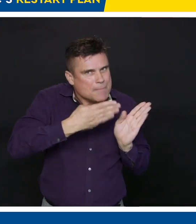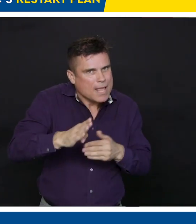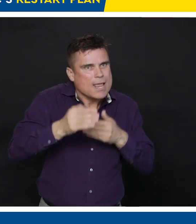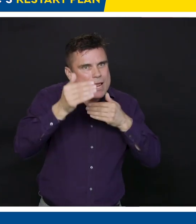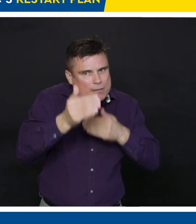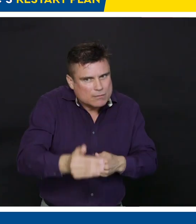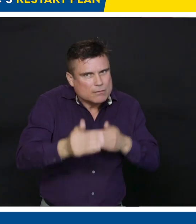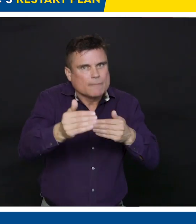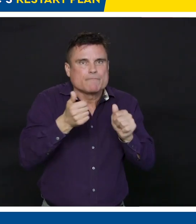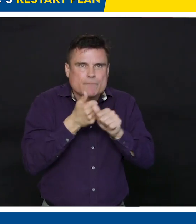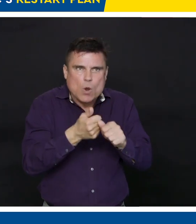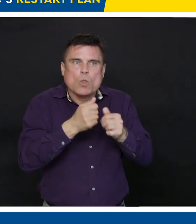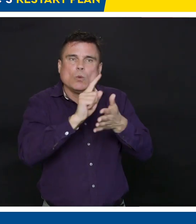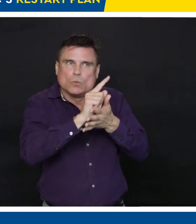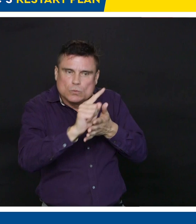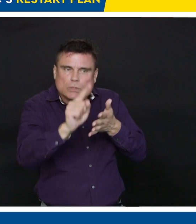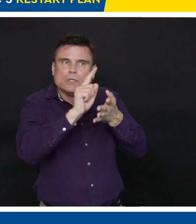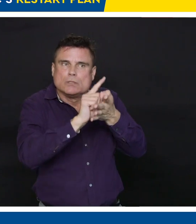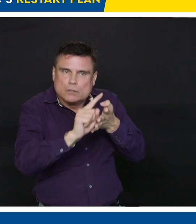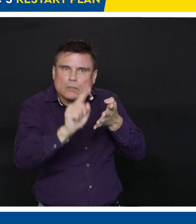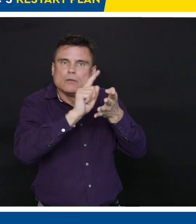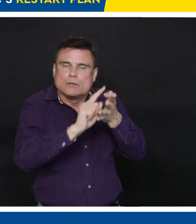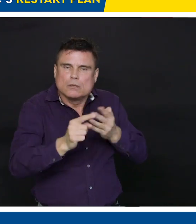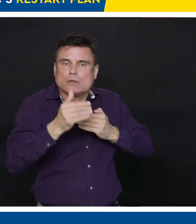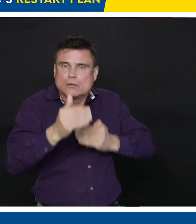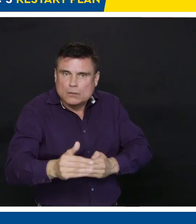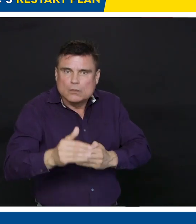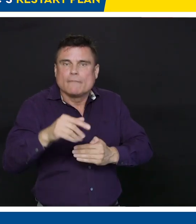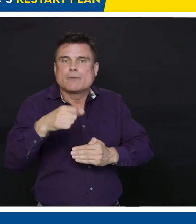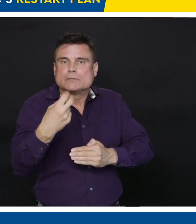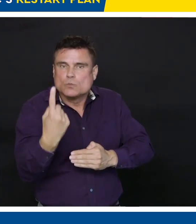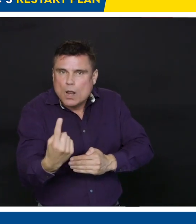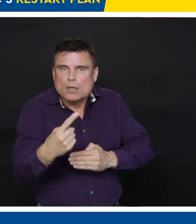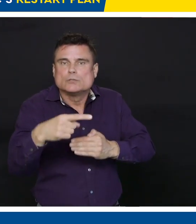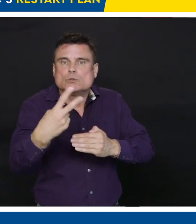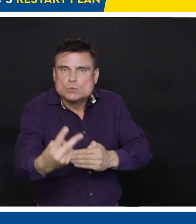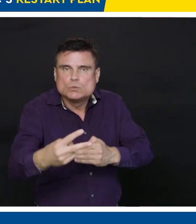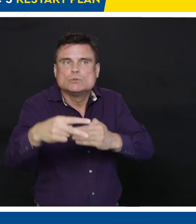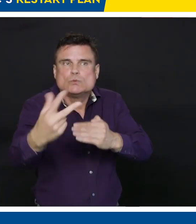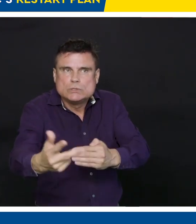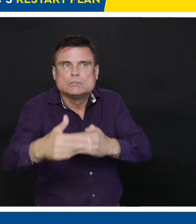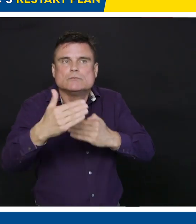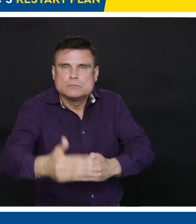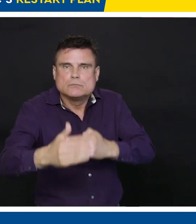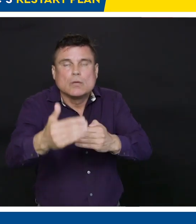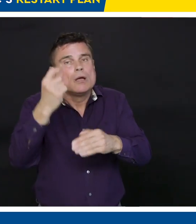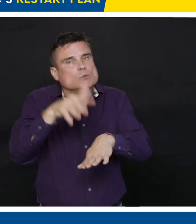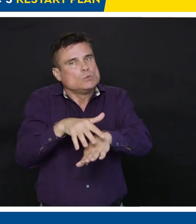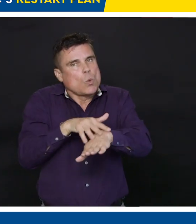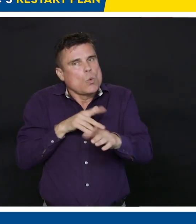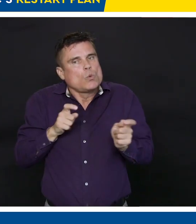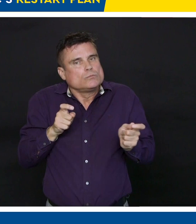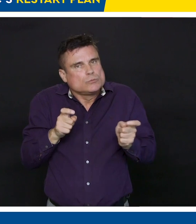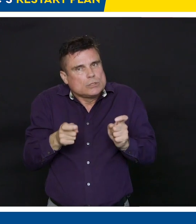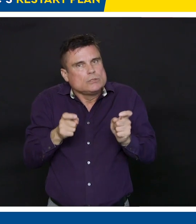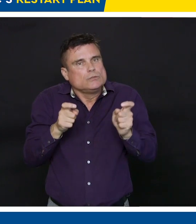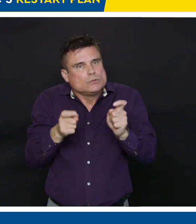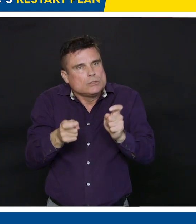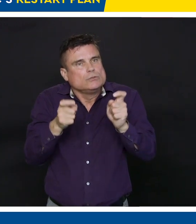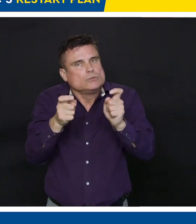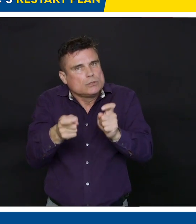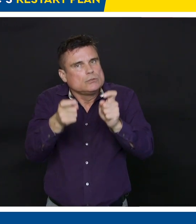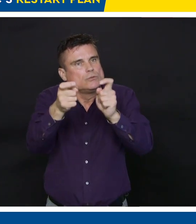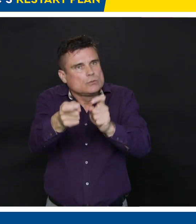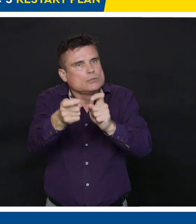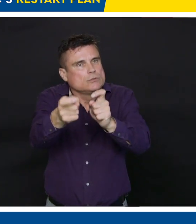from British Columbians. People will open up their businesses, and if no one shows up, it won't be a success. We need to make sure